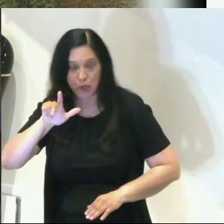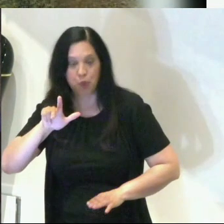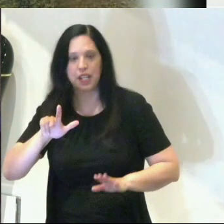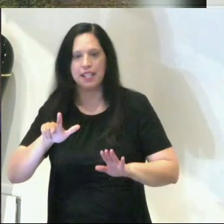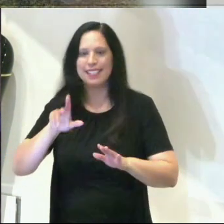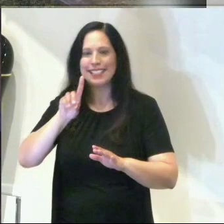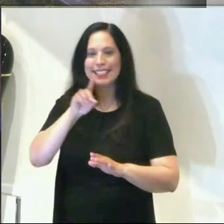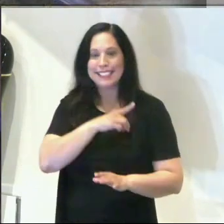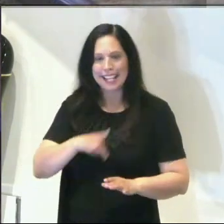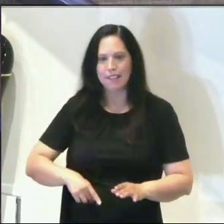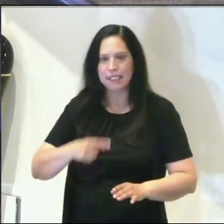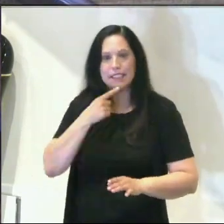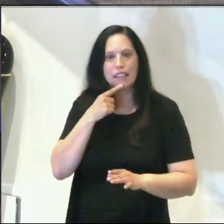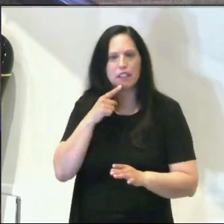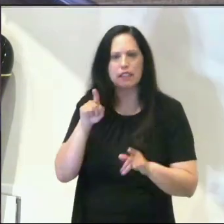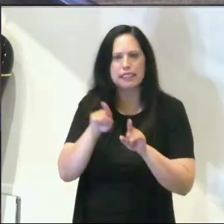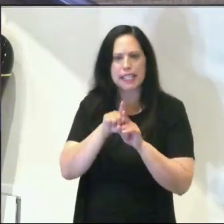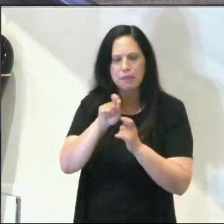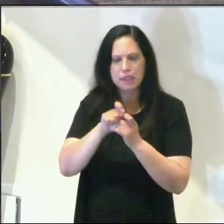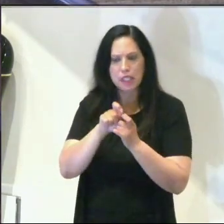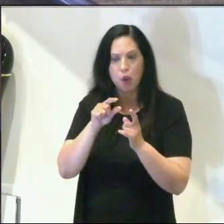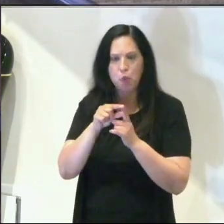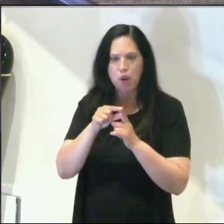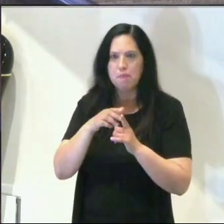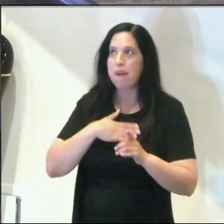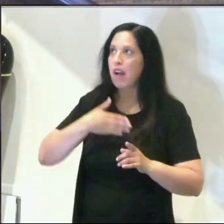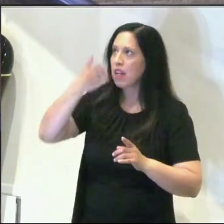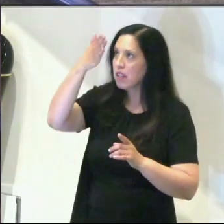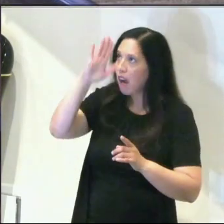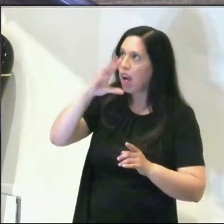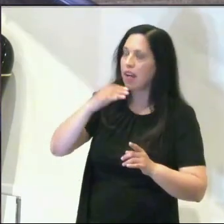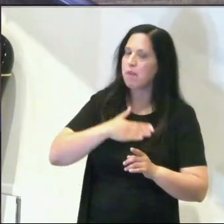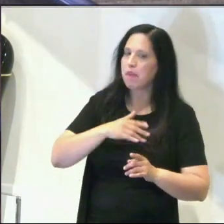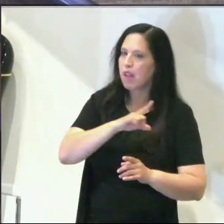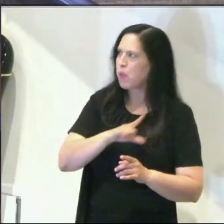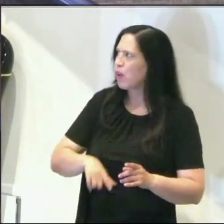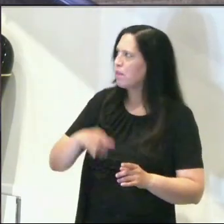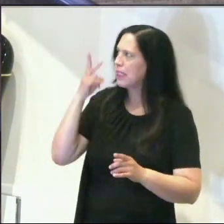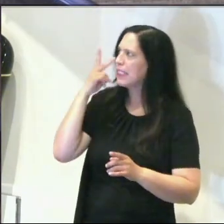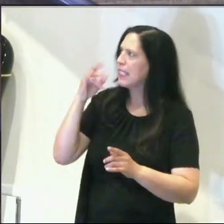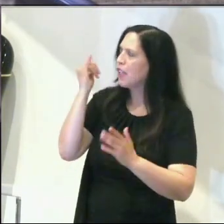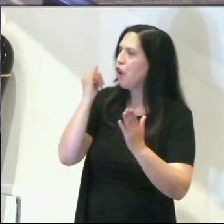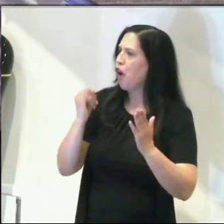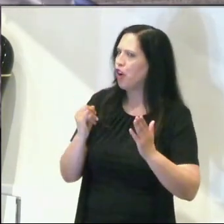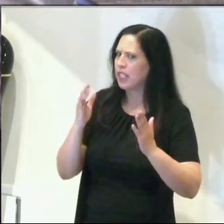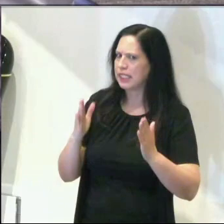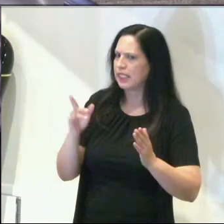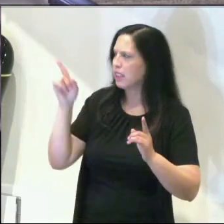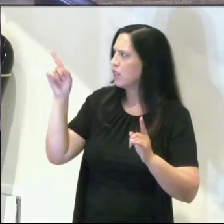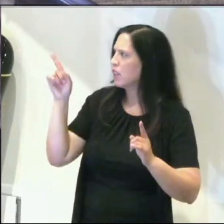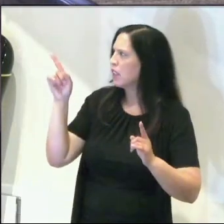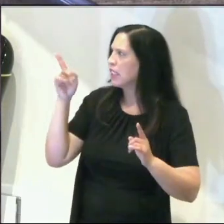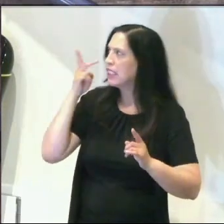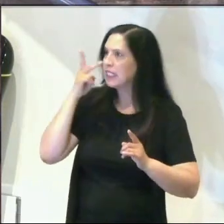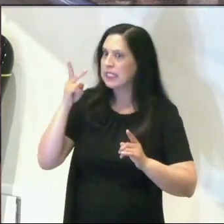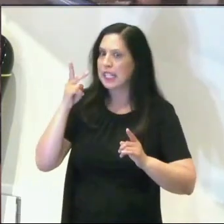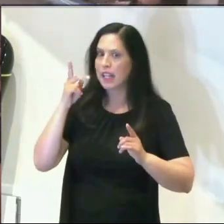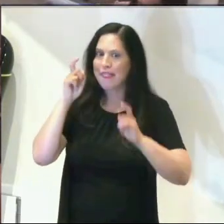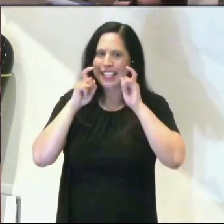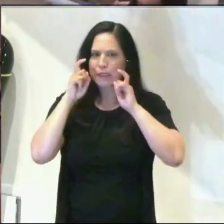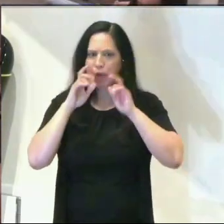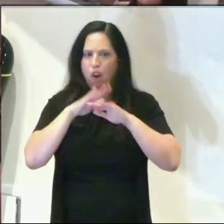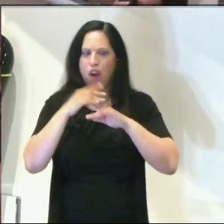same words. He says, my God and my Lord. But look at what the artist did. Look at the look on his face like,